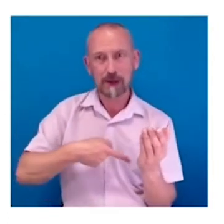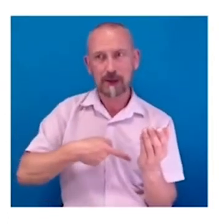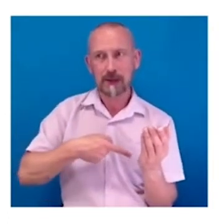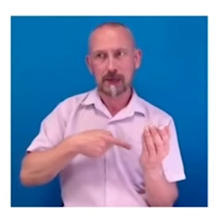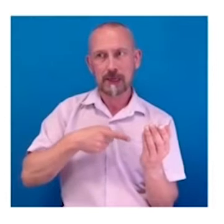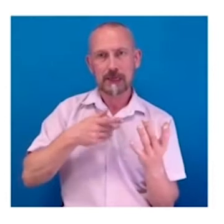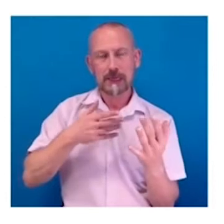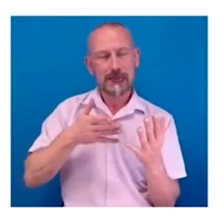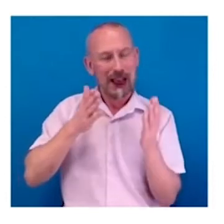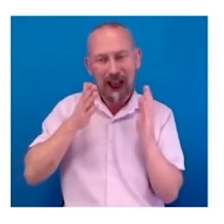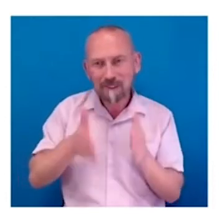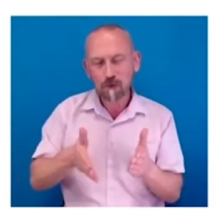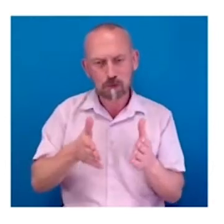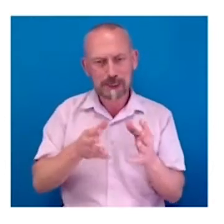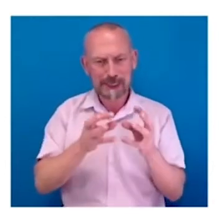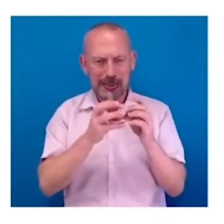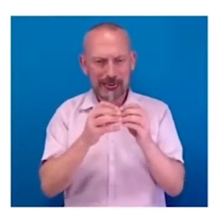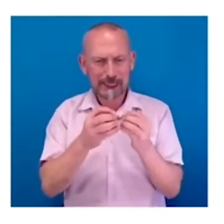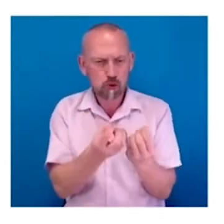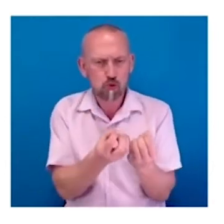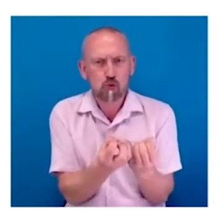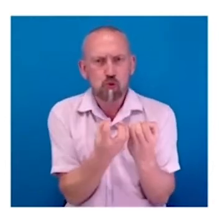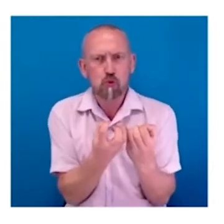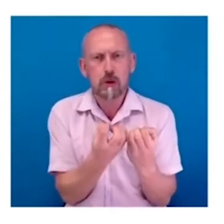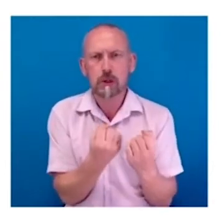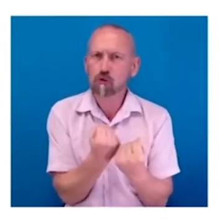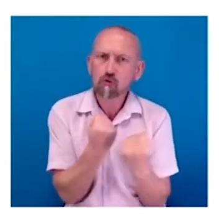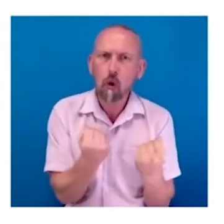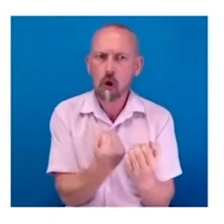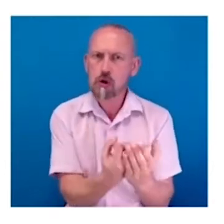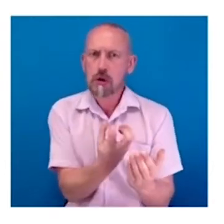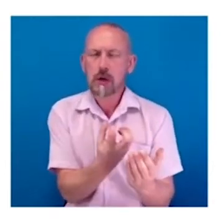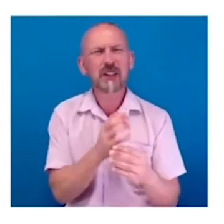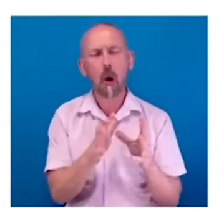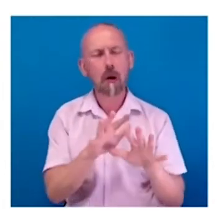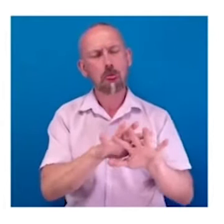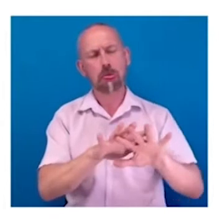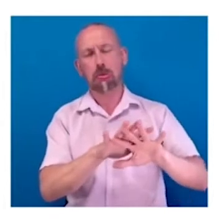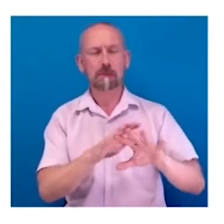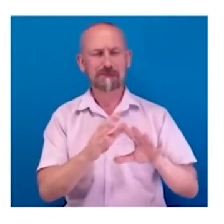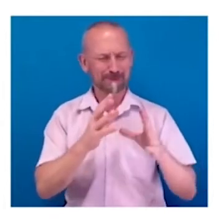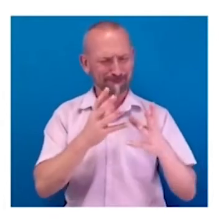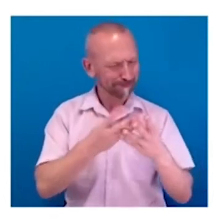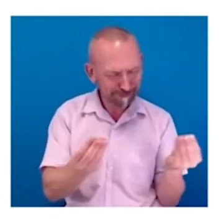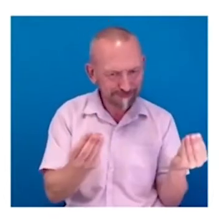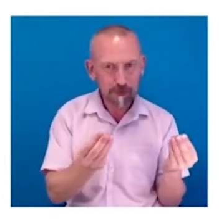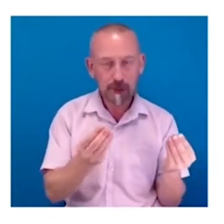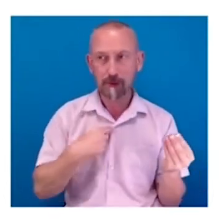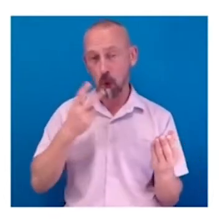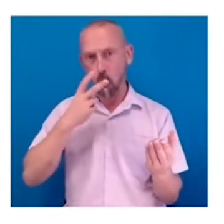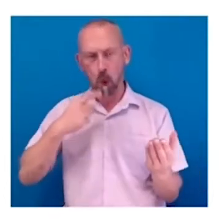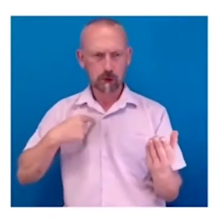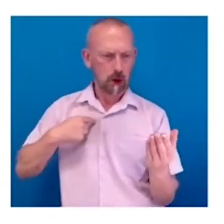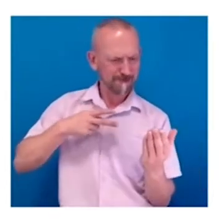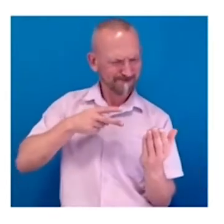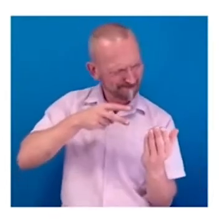It has to be, it letters have to be strong enough so as not to completely disappear and washed out because as an older person, I can't actually